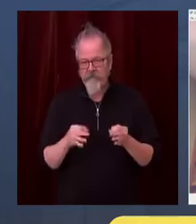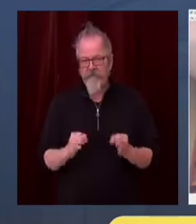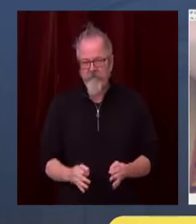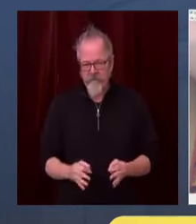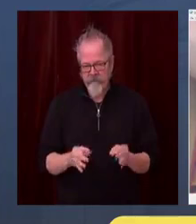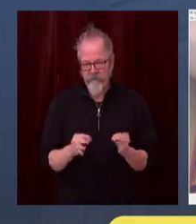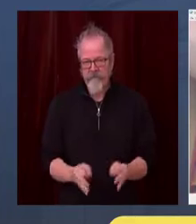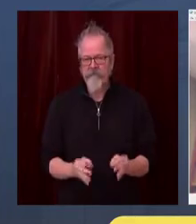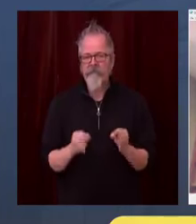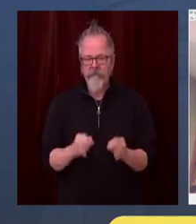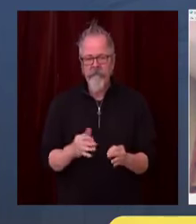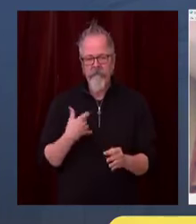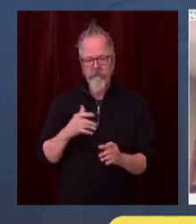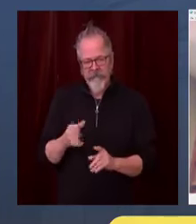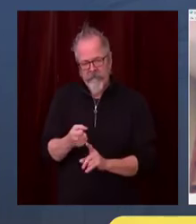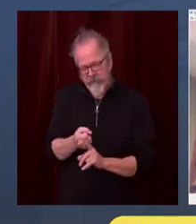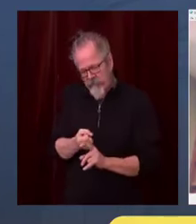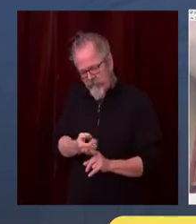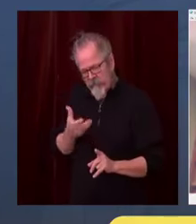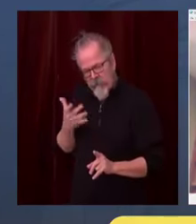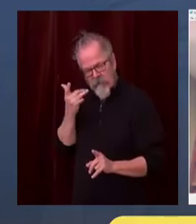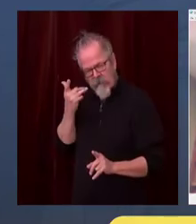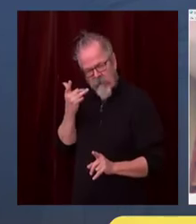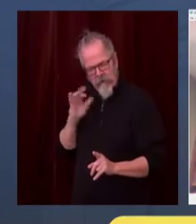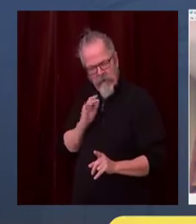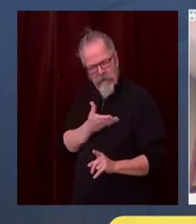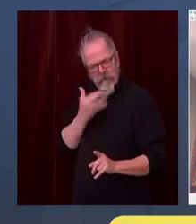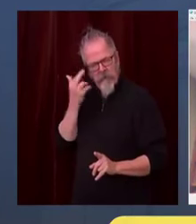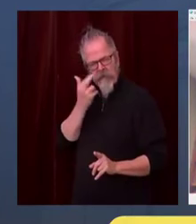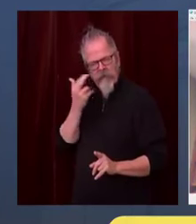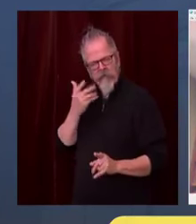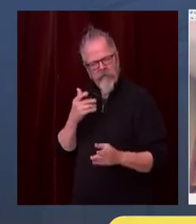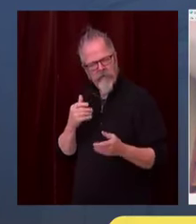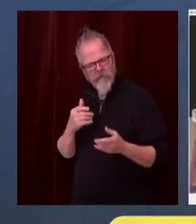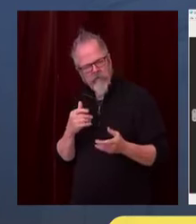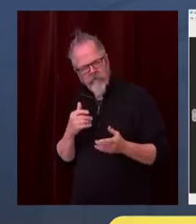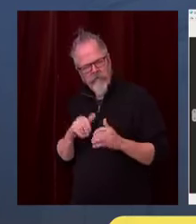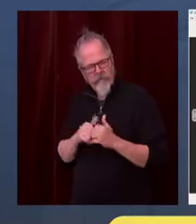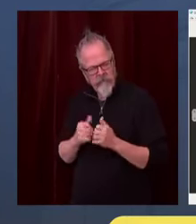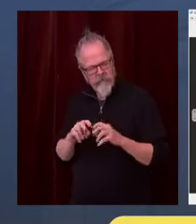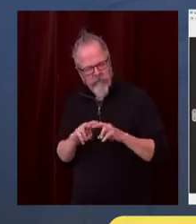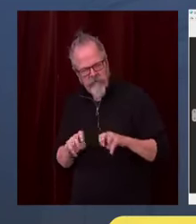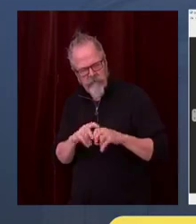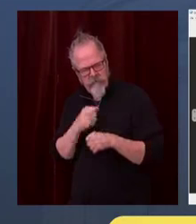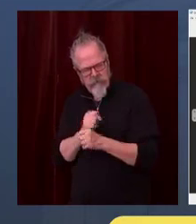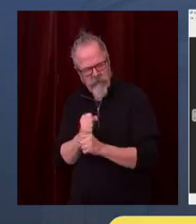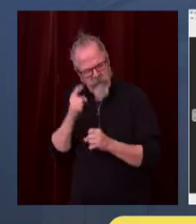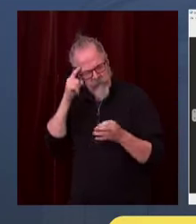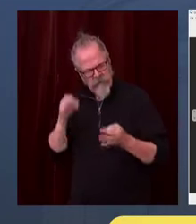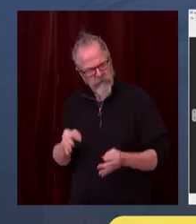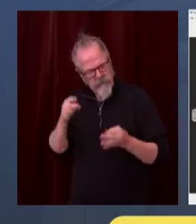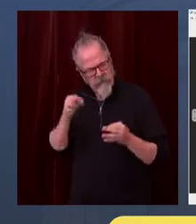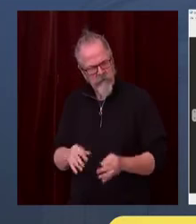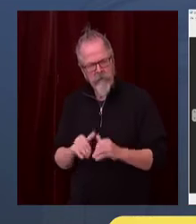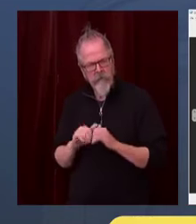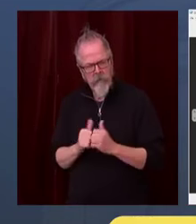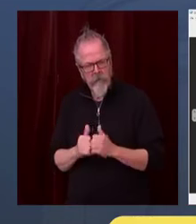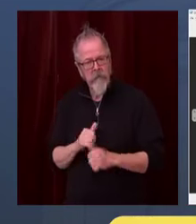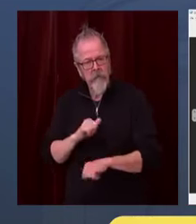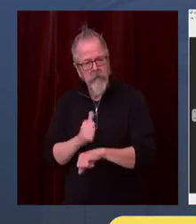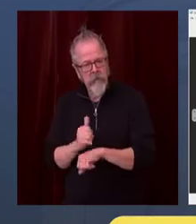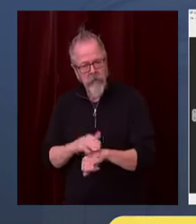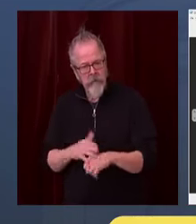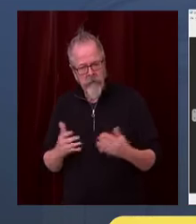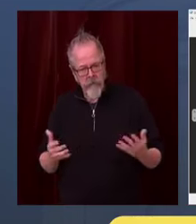extremely concerned about how quickly COVID-19 is spreading through our state. We have entered a phase of accelerated or exponential growth